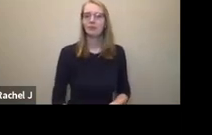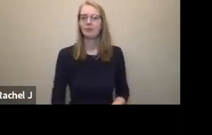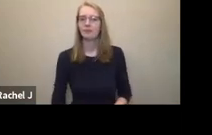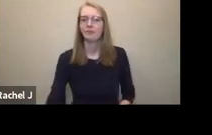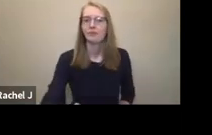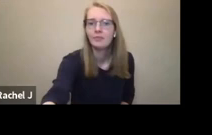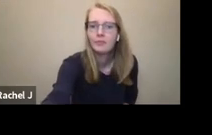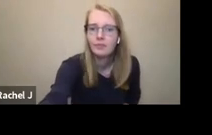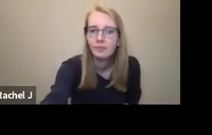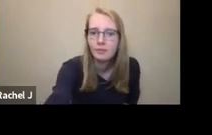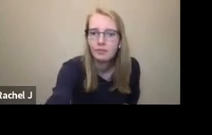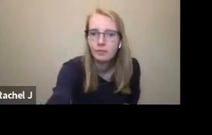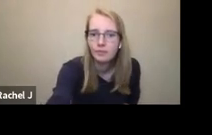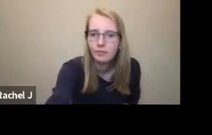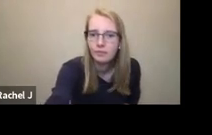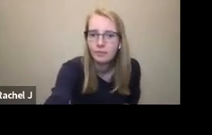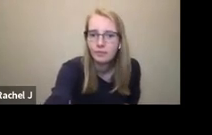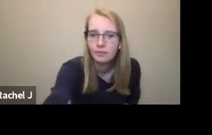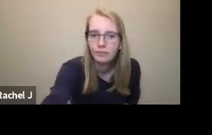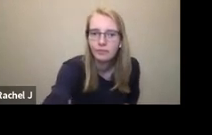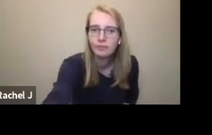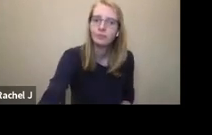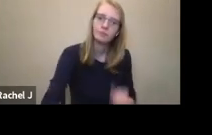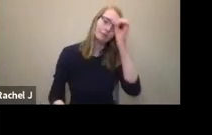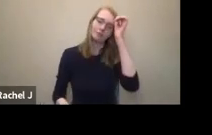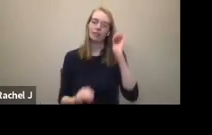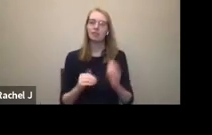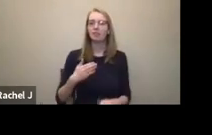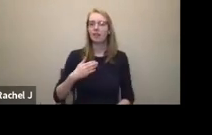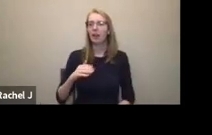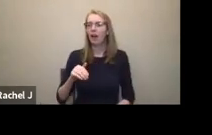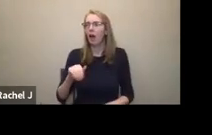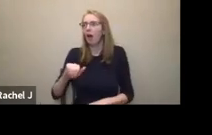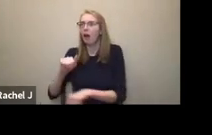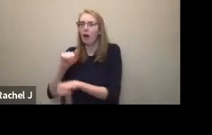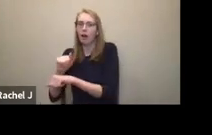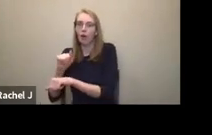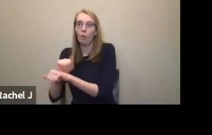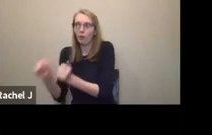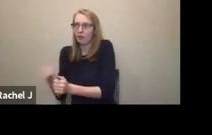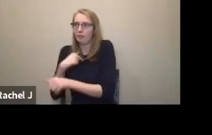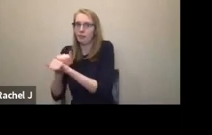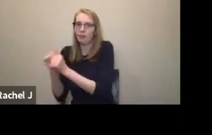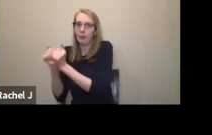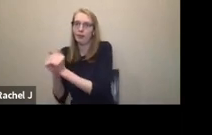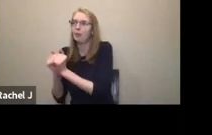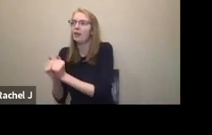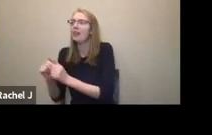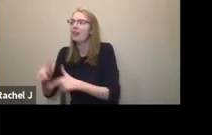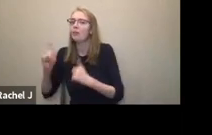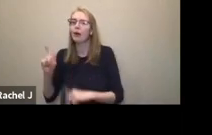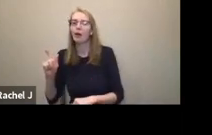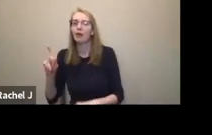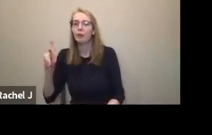So this is from a colleague of mine, her name's Ju Gosling, and she's in the UK, and she created this art exhibition. And so the charitable model